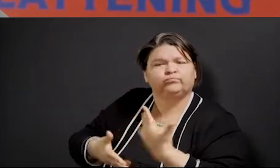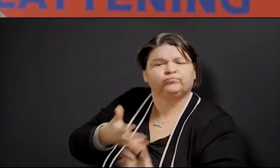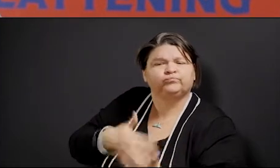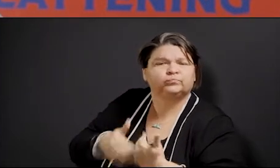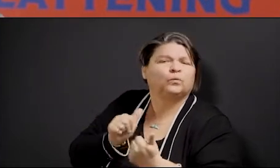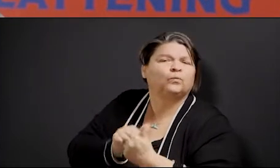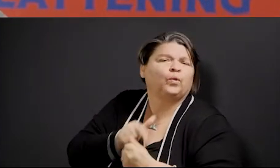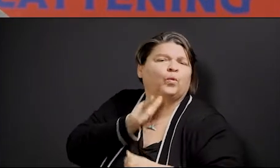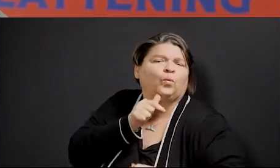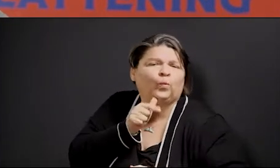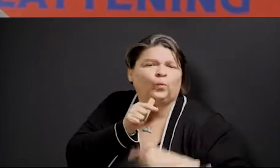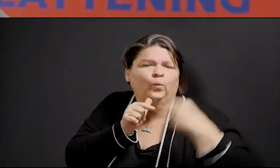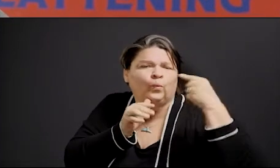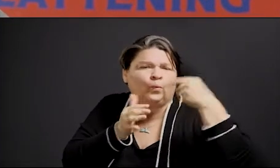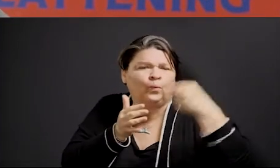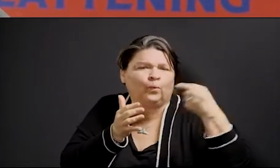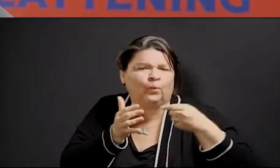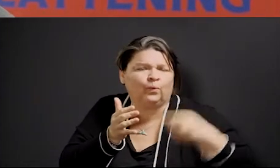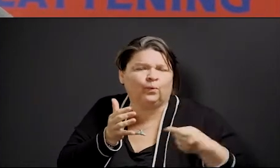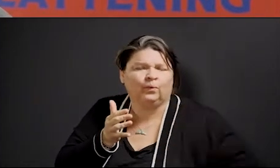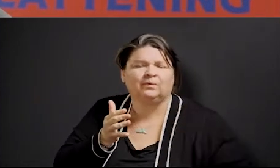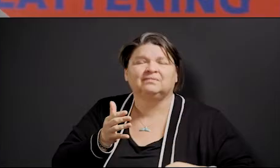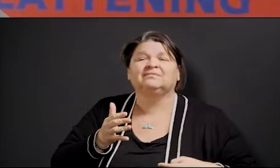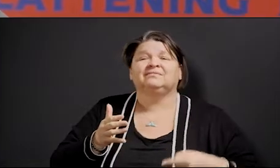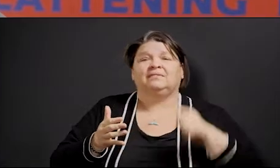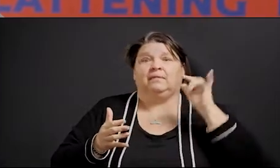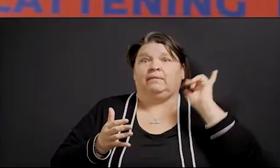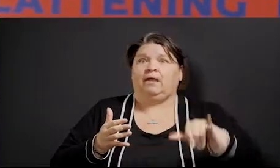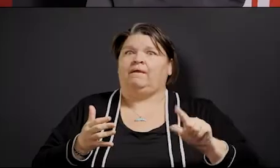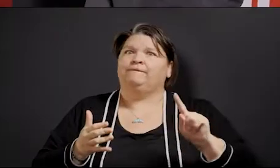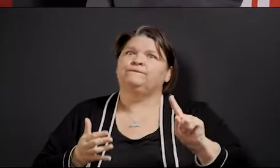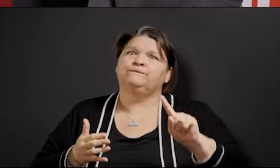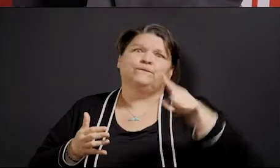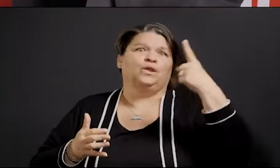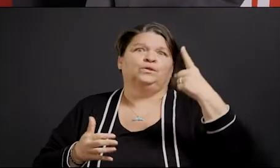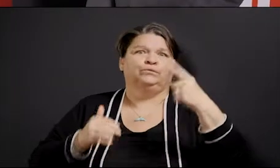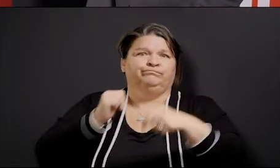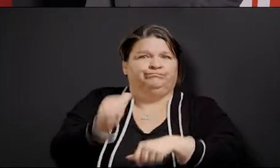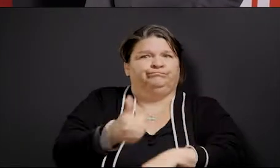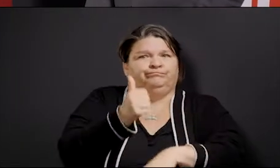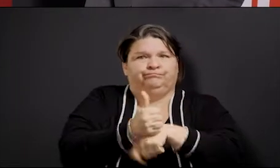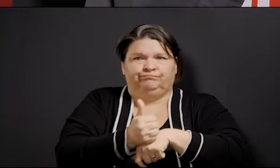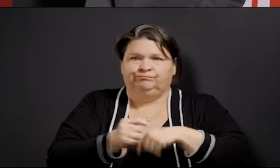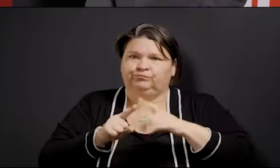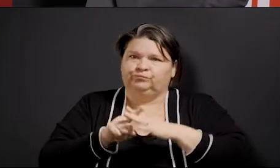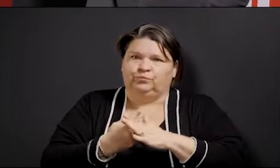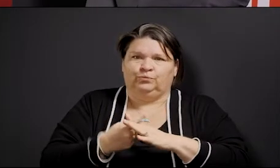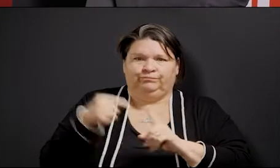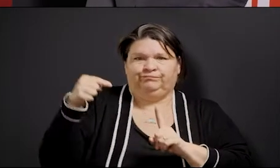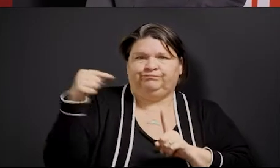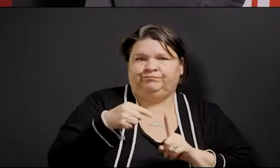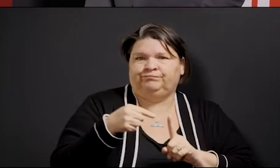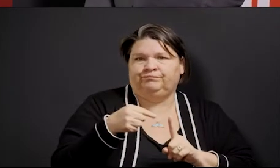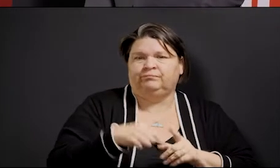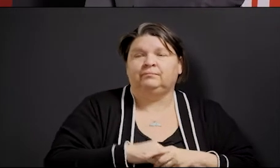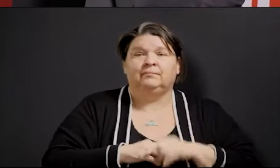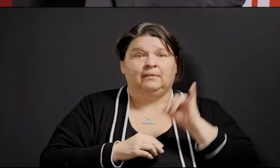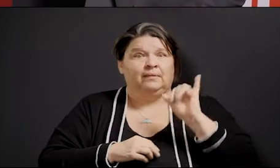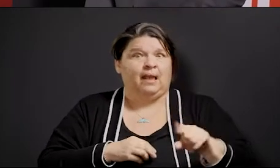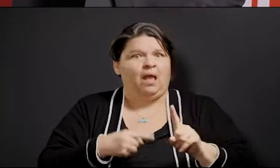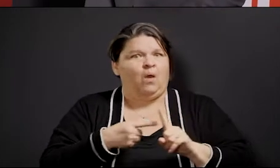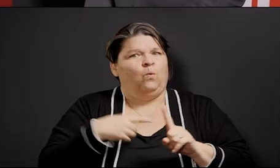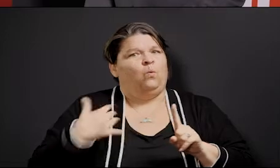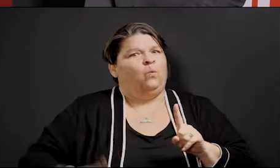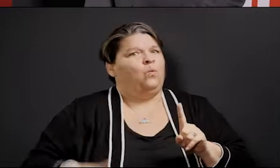the foundation of what our program really needs to be about. And it's going to be a key piece of the reopening. Don't you agree?